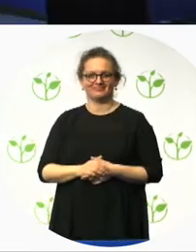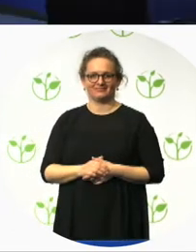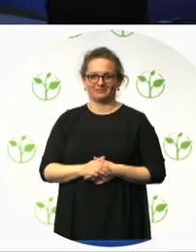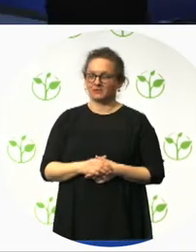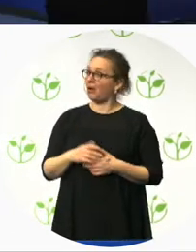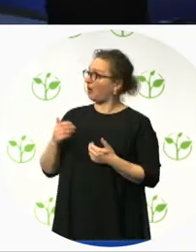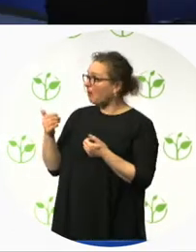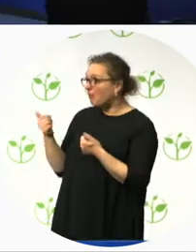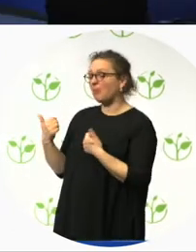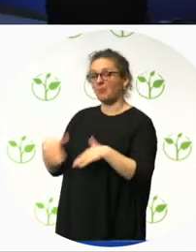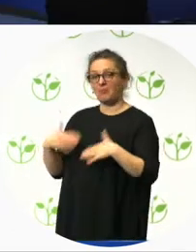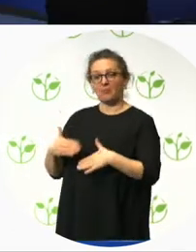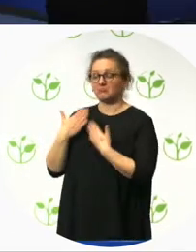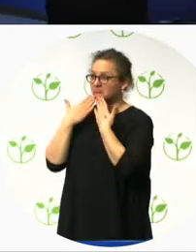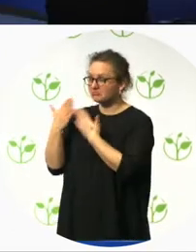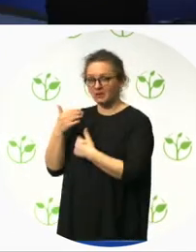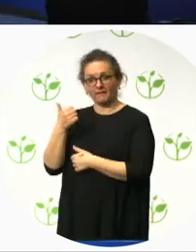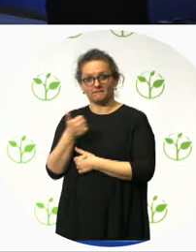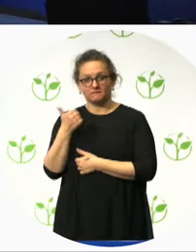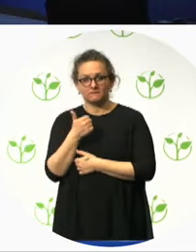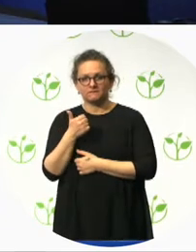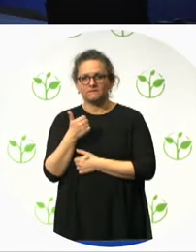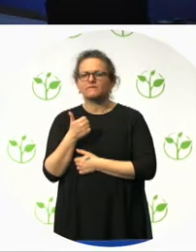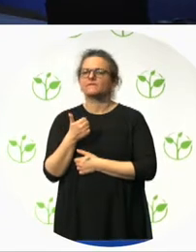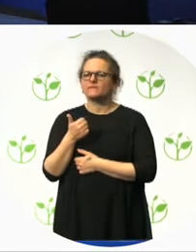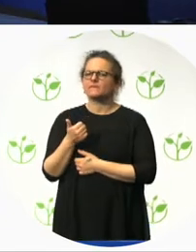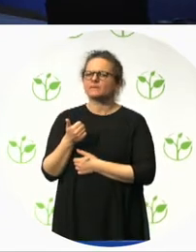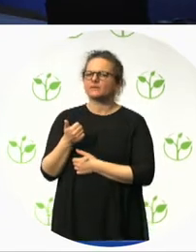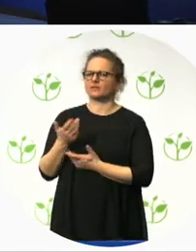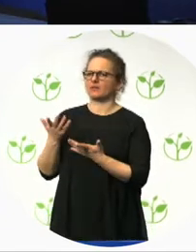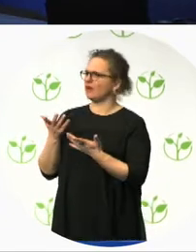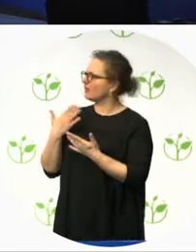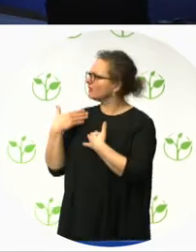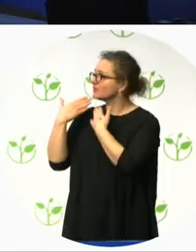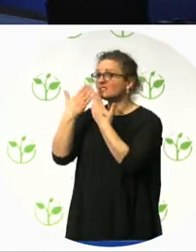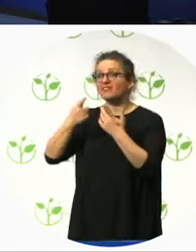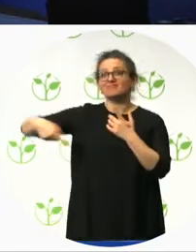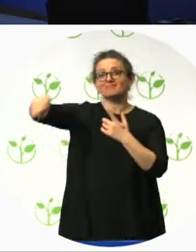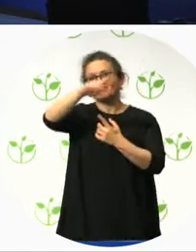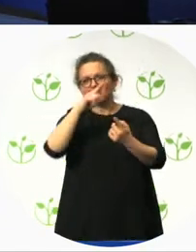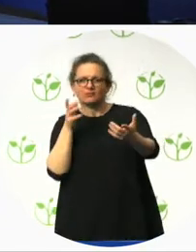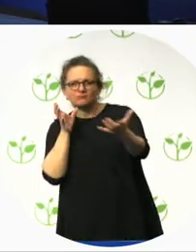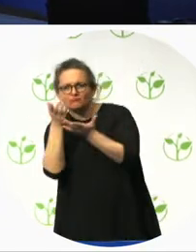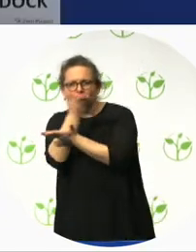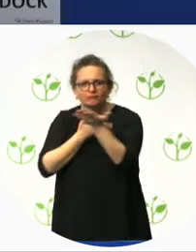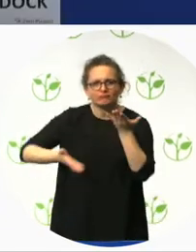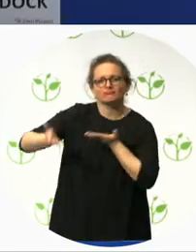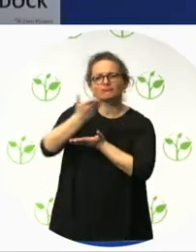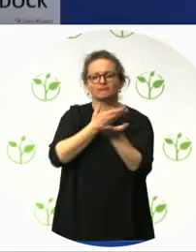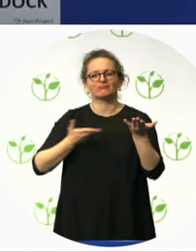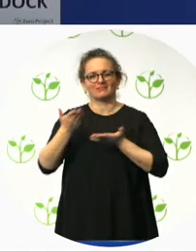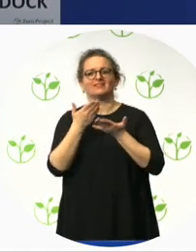for the questions and audience participation. So, just moving on to our next speaker, Lee McMunn,